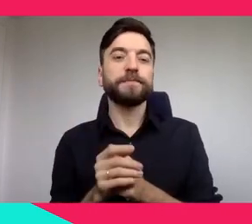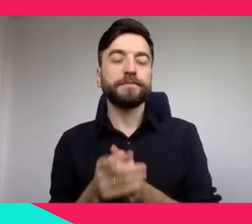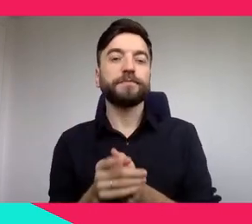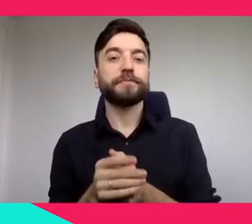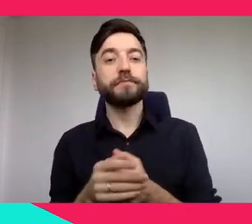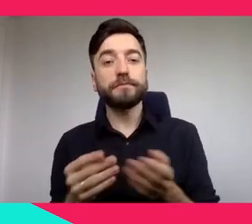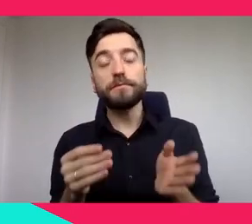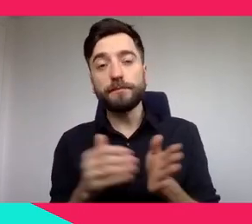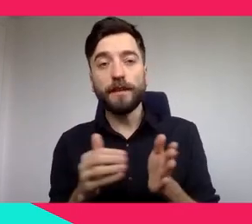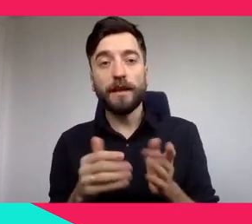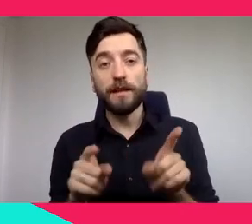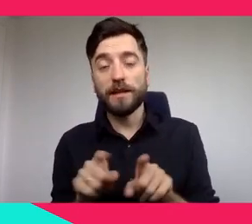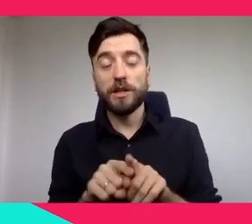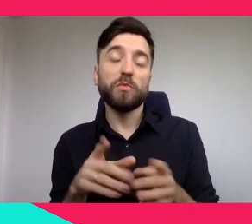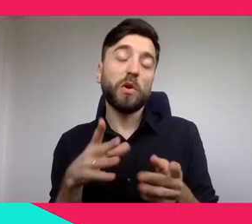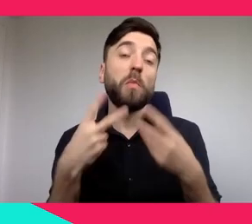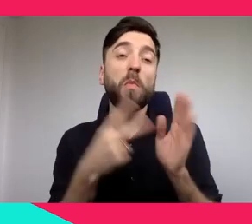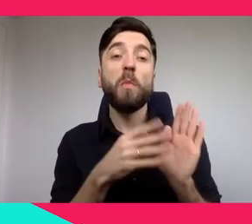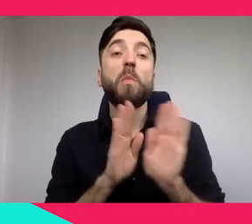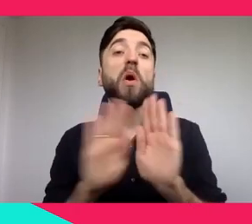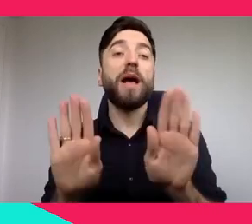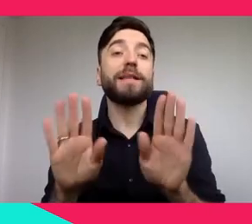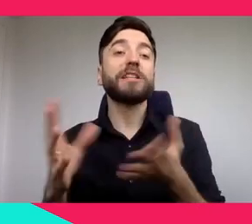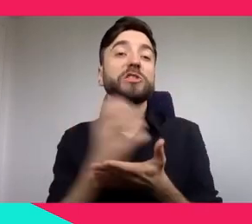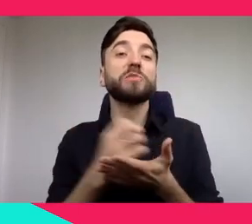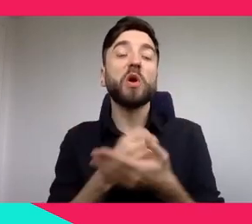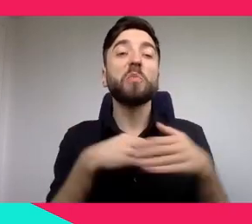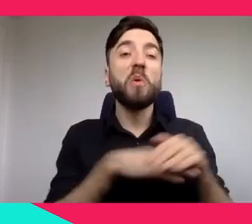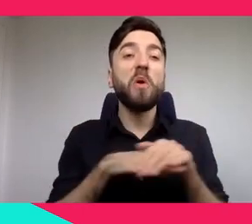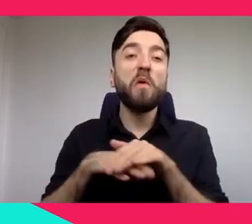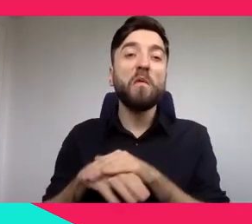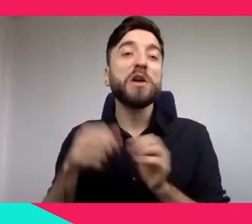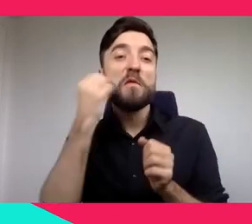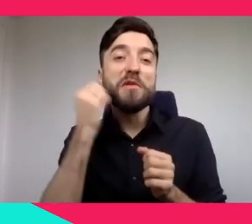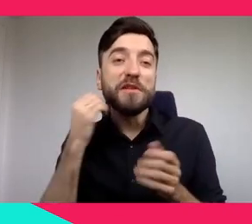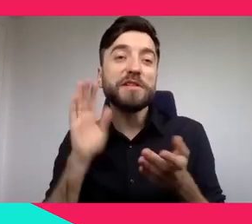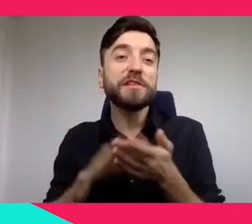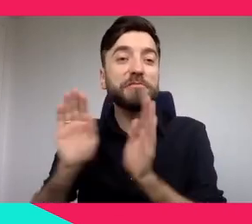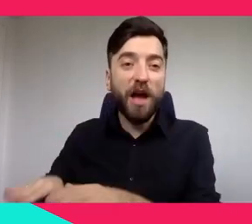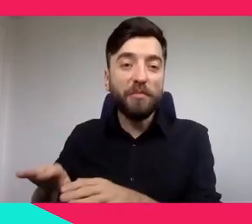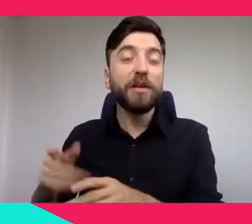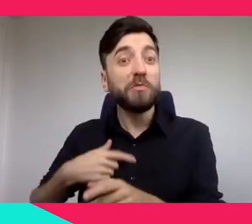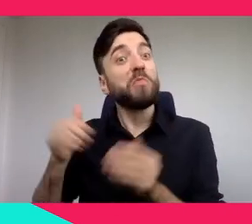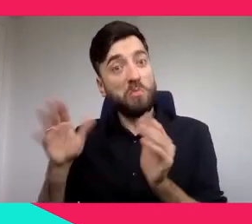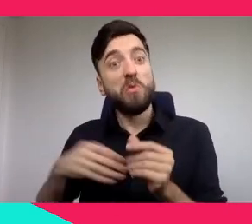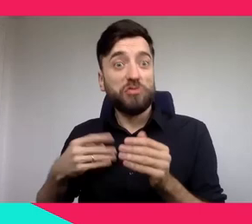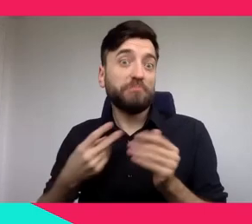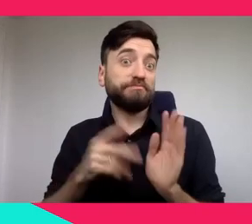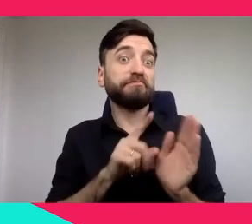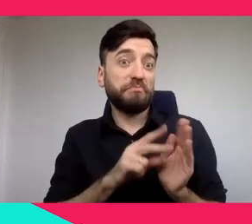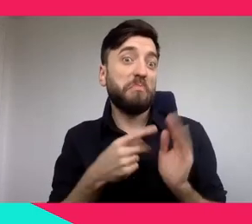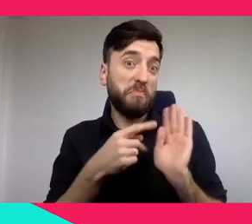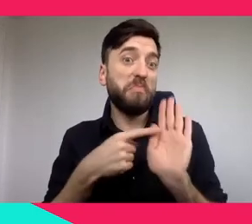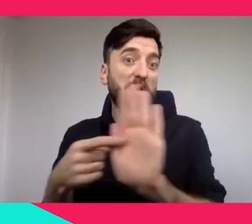Secondly, innovation. Society evolves, people are changing, and there are some ways